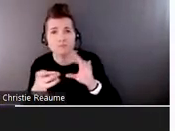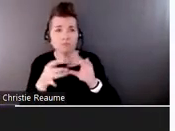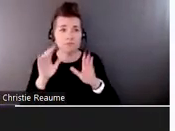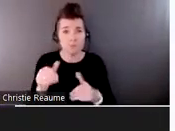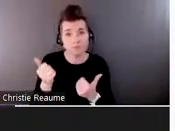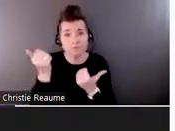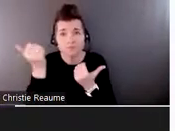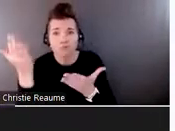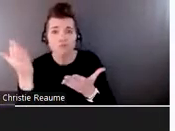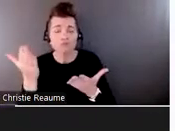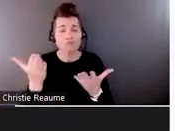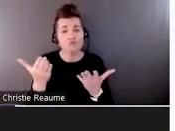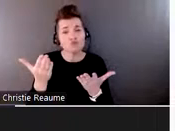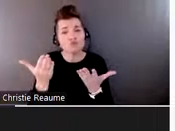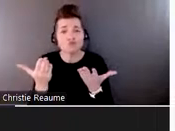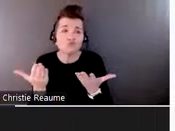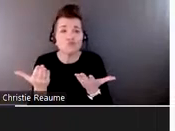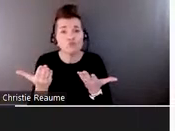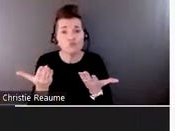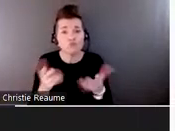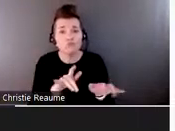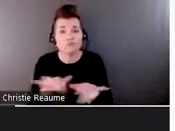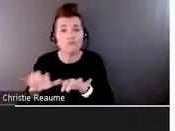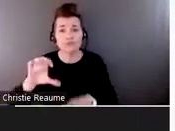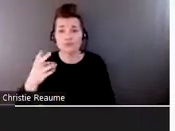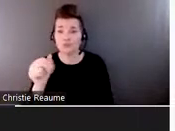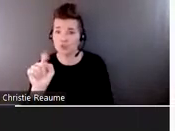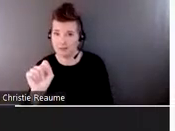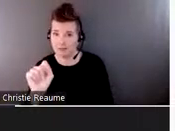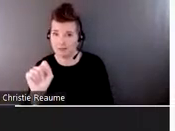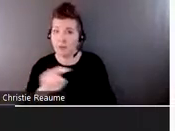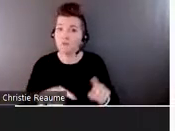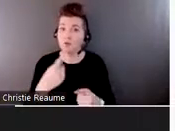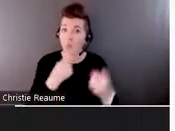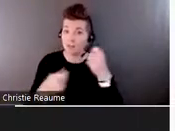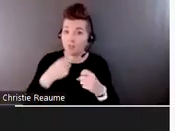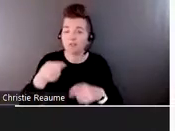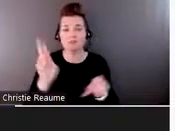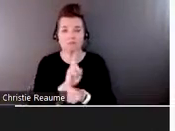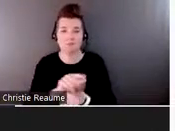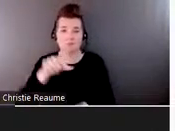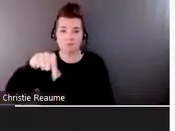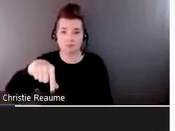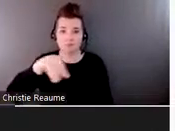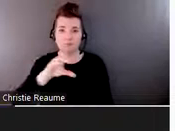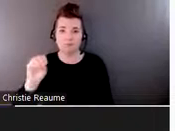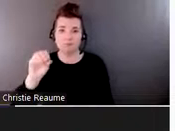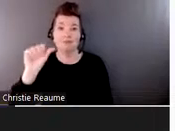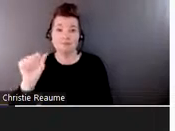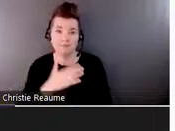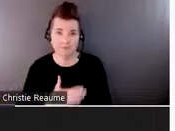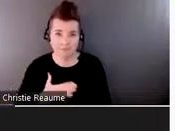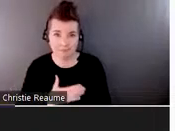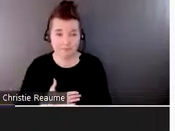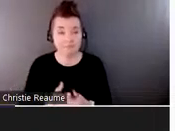that into the chat box during the session today. We are recording the webinar and will be posted